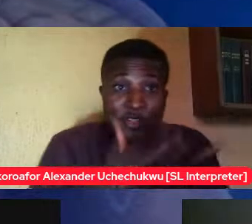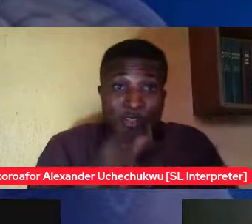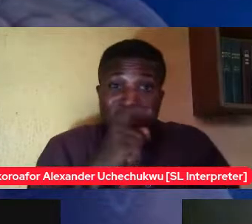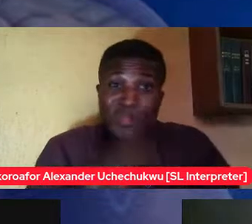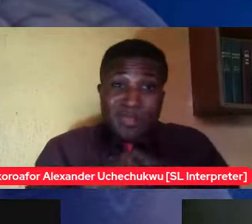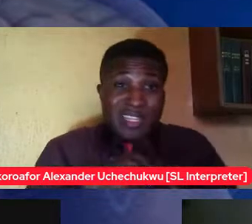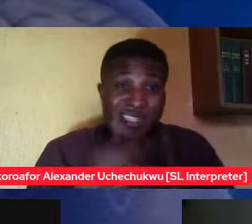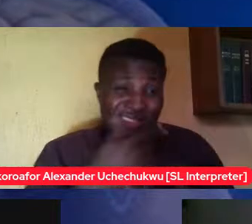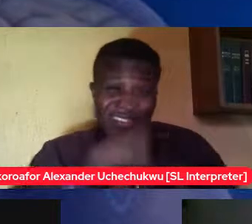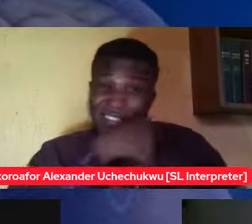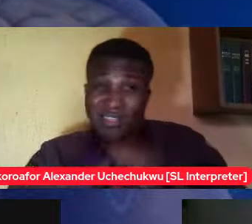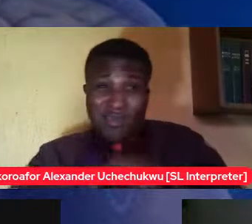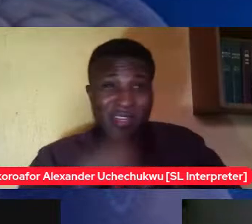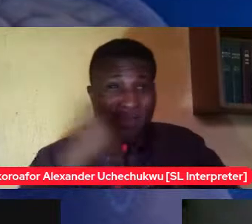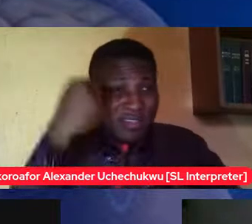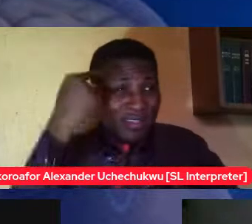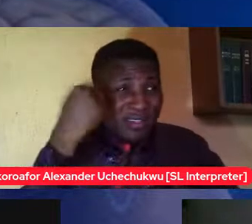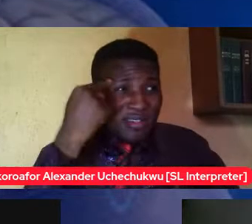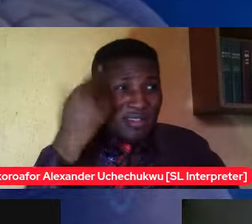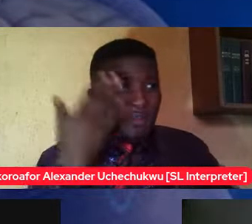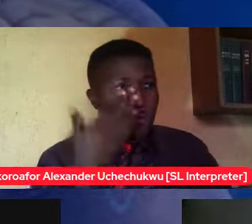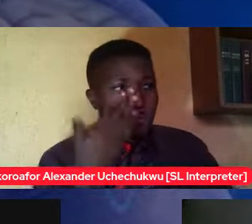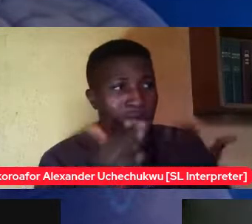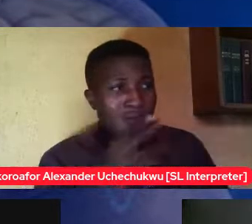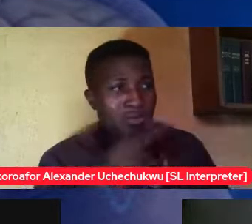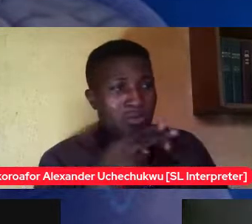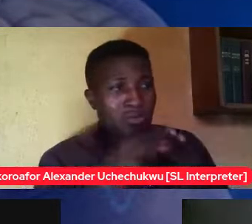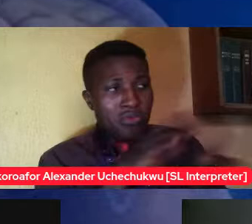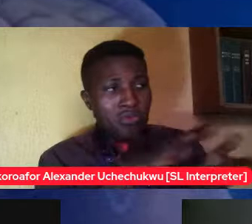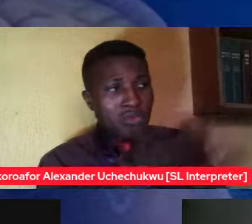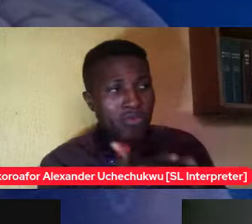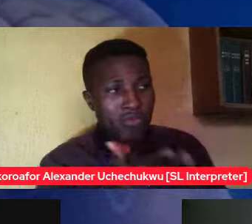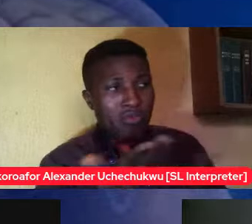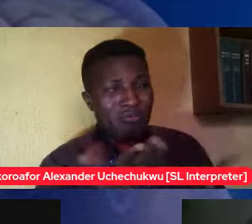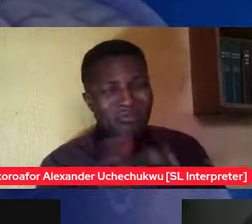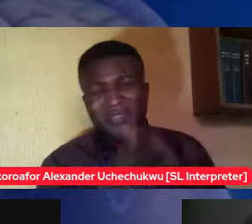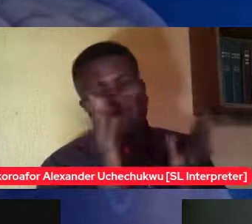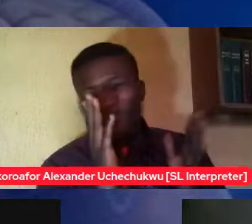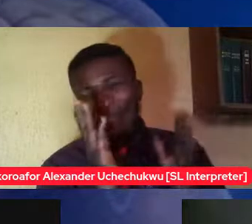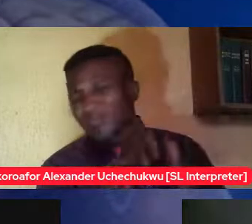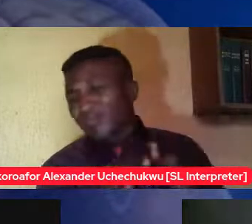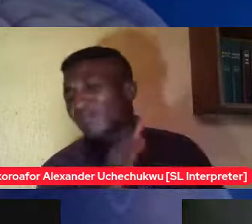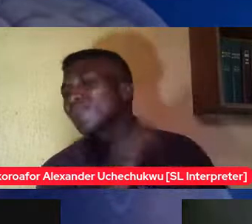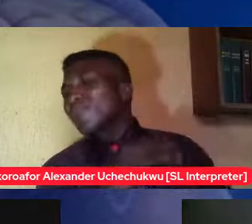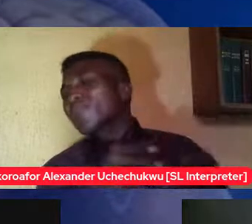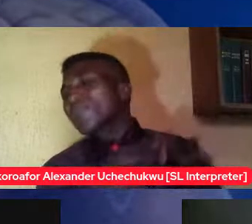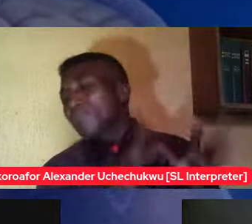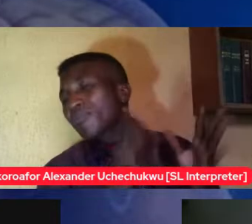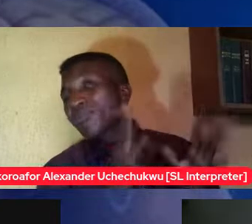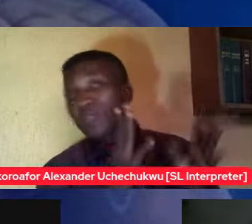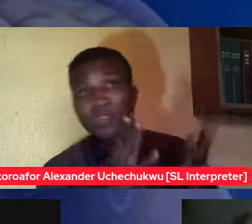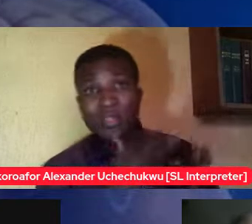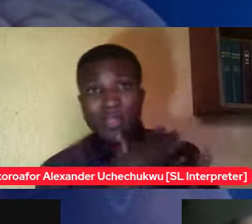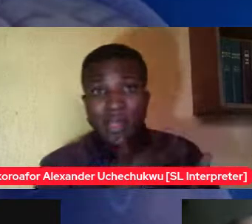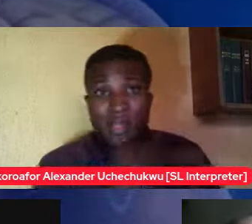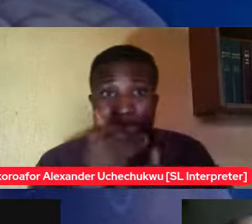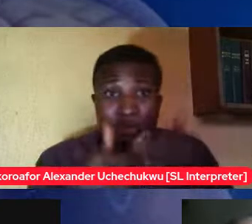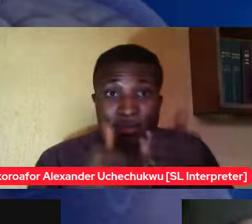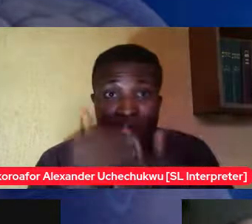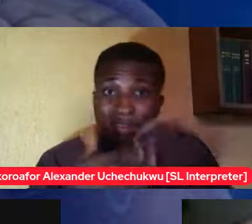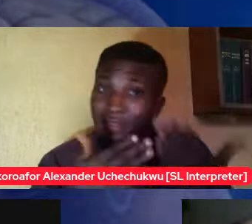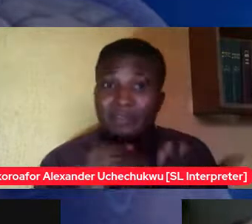they let's not bother unfortunately if they are not bothering the children have refused to die and now they are adults now you're stressed